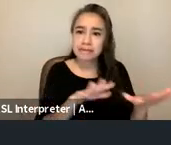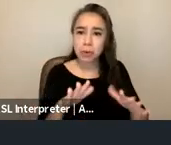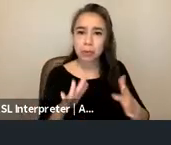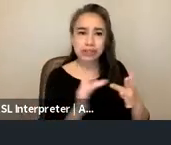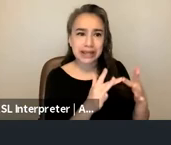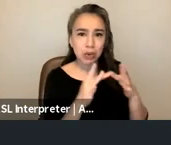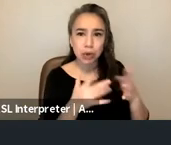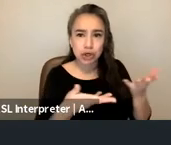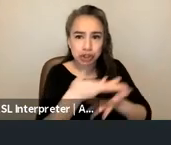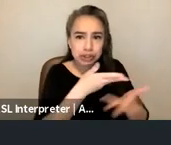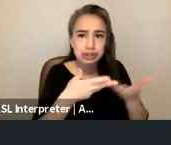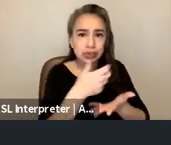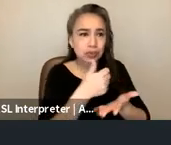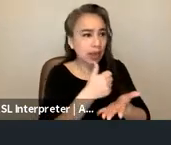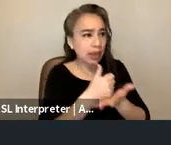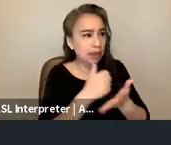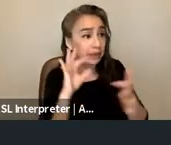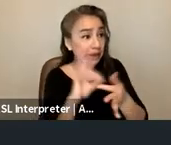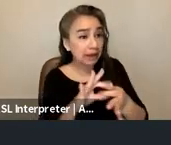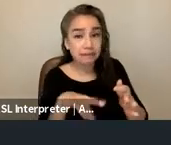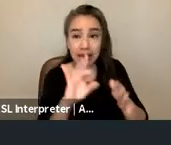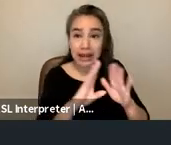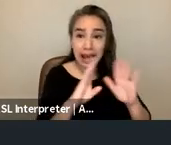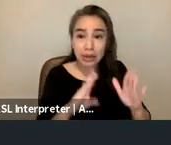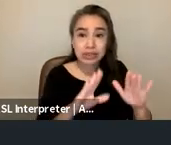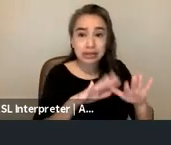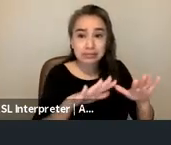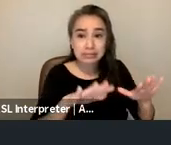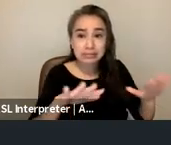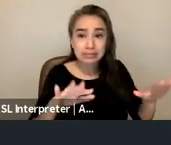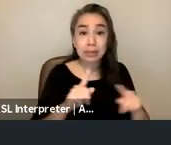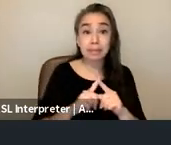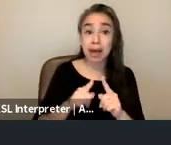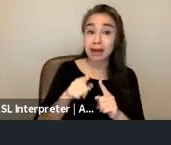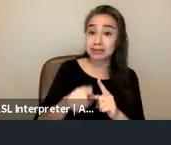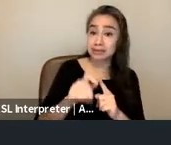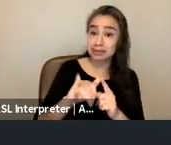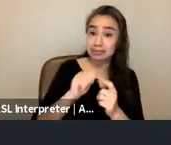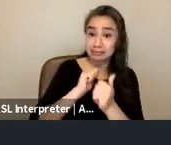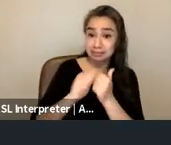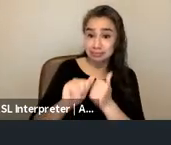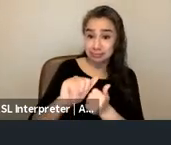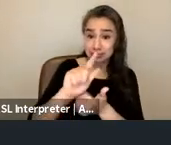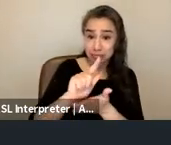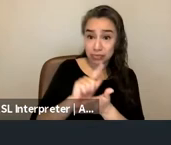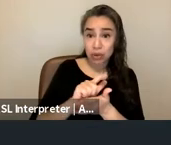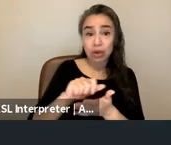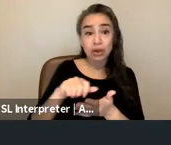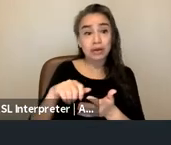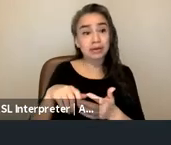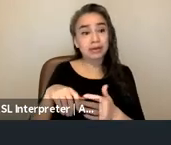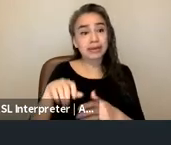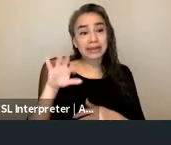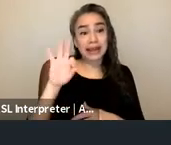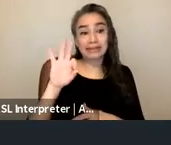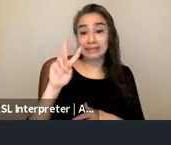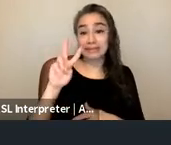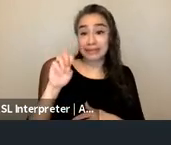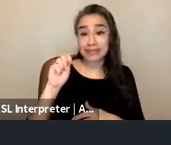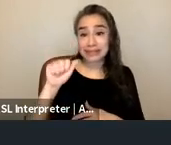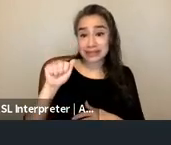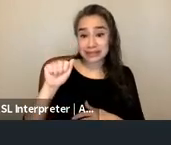housing with the expansion of this kind of legislation so fipsa and bawa um